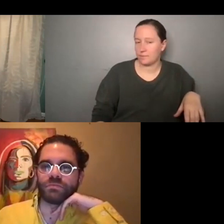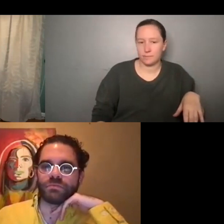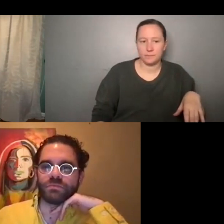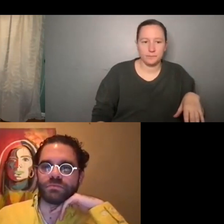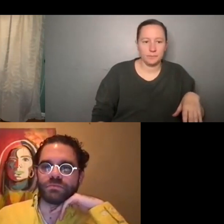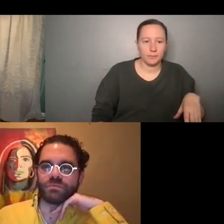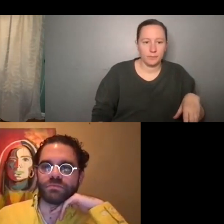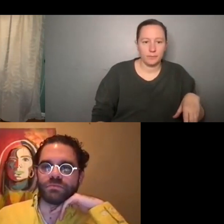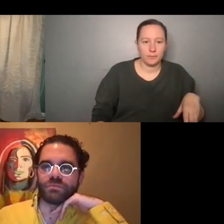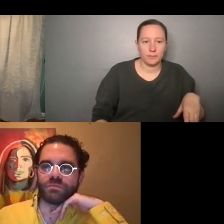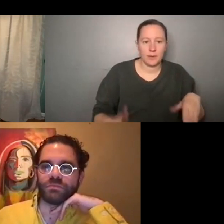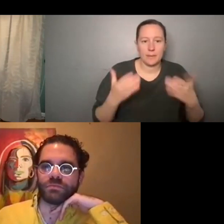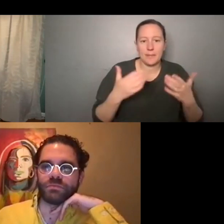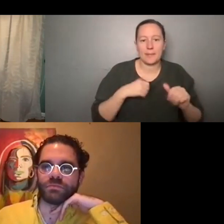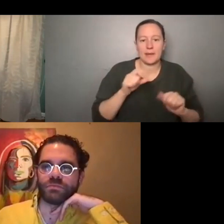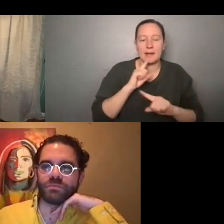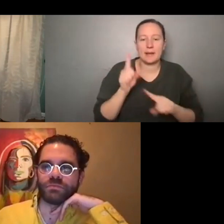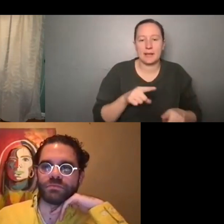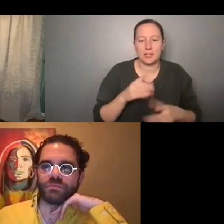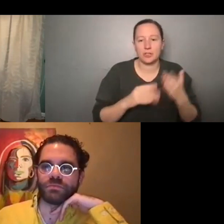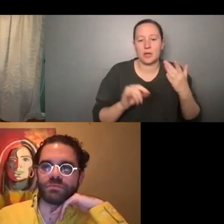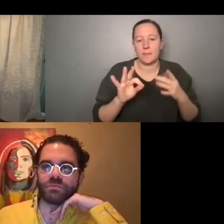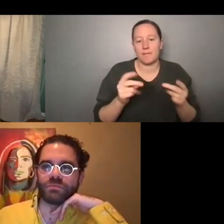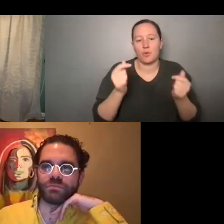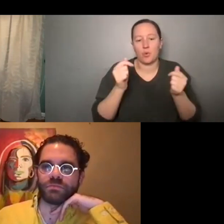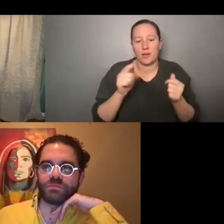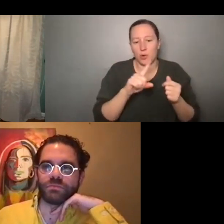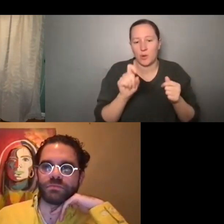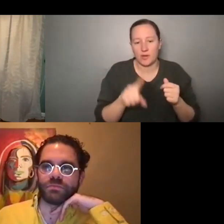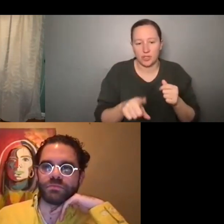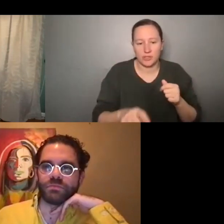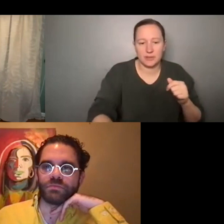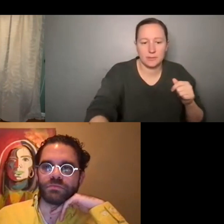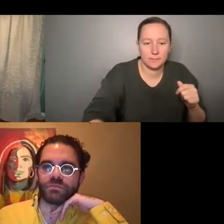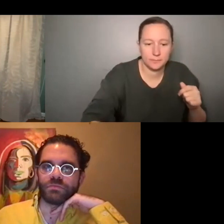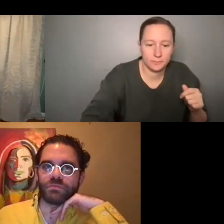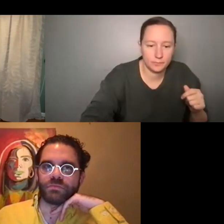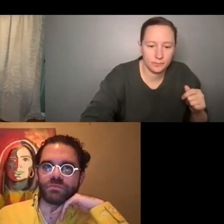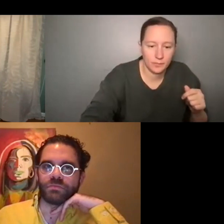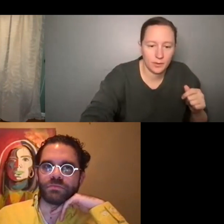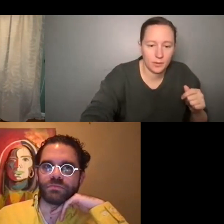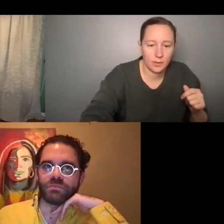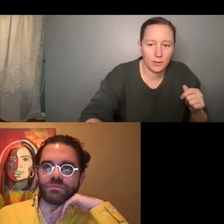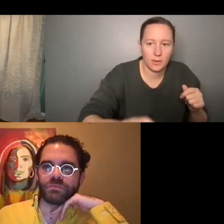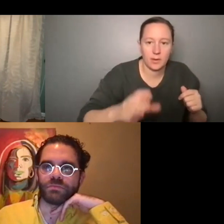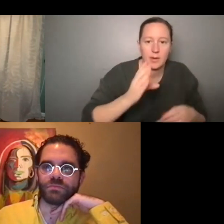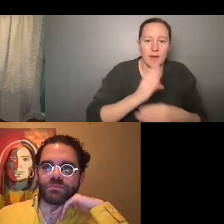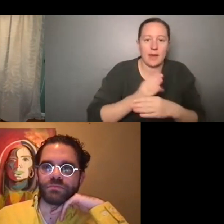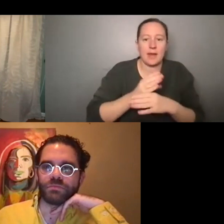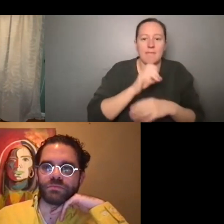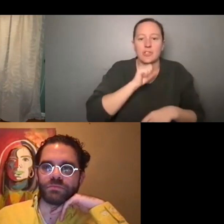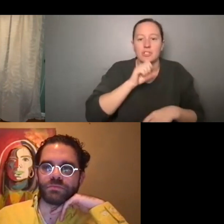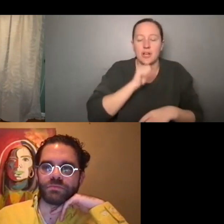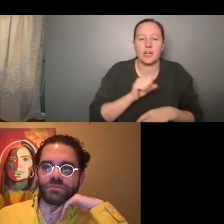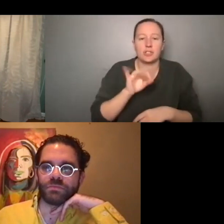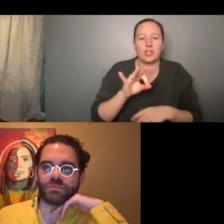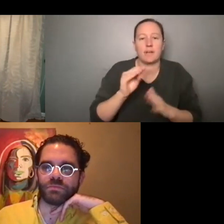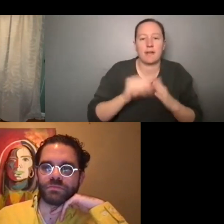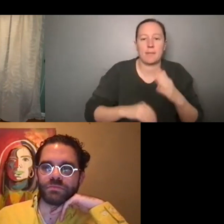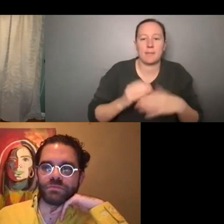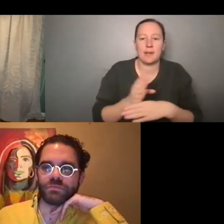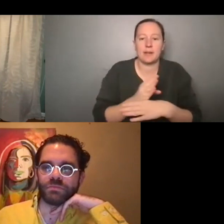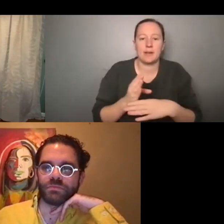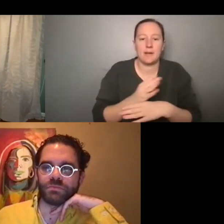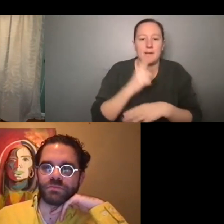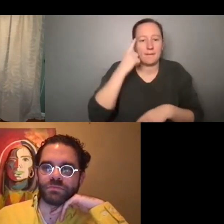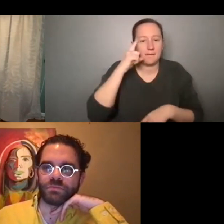can answer some of these quick ones. Um, uh, what is the average age range of applicants to the summer